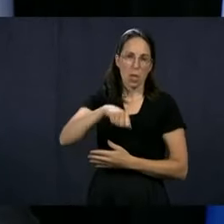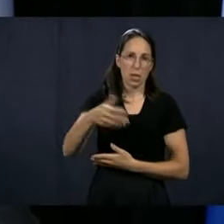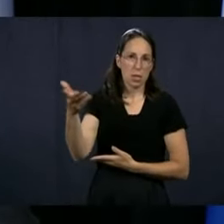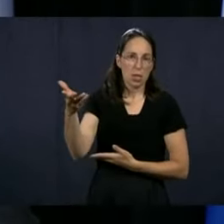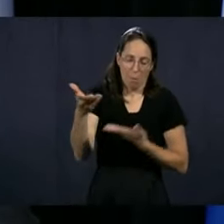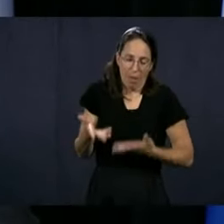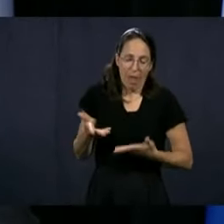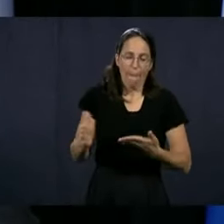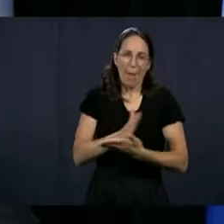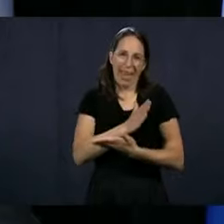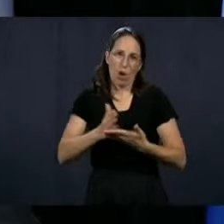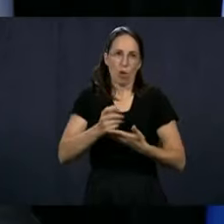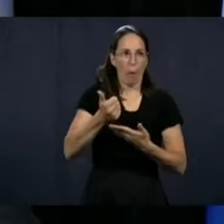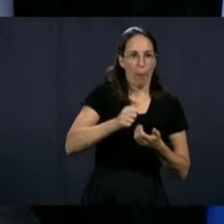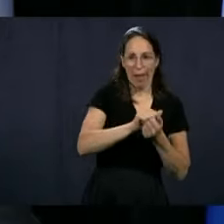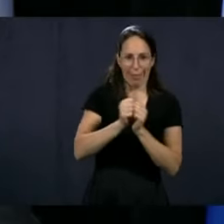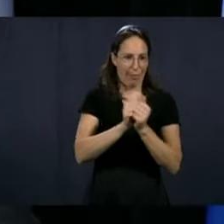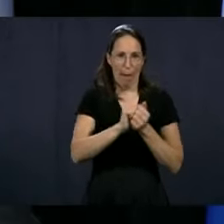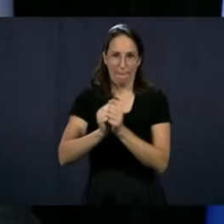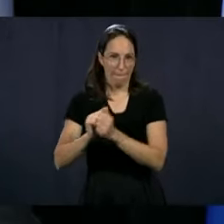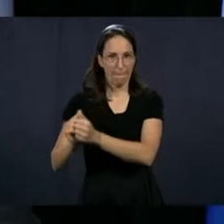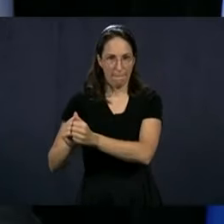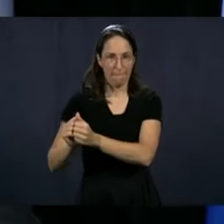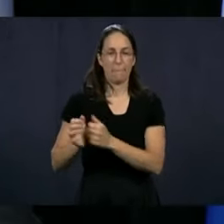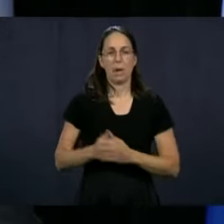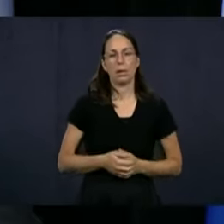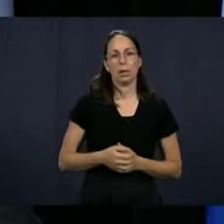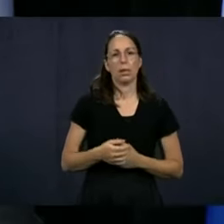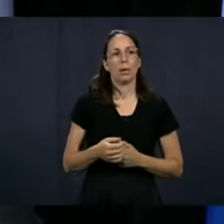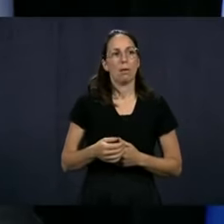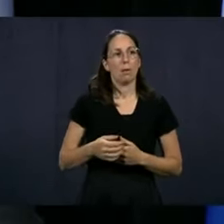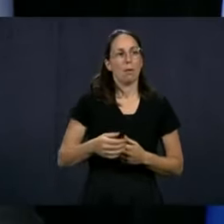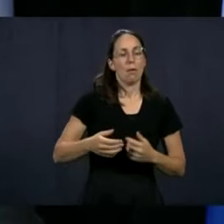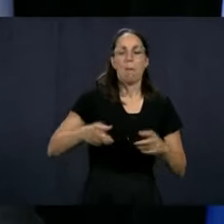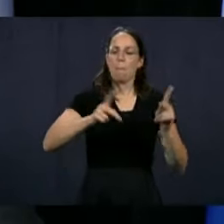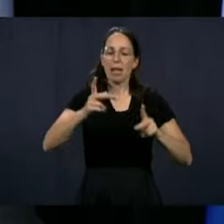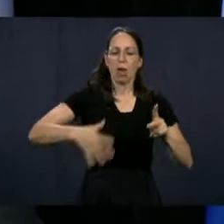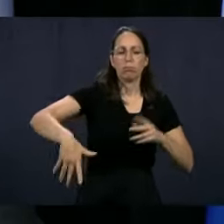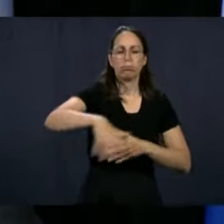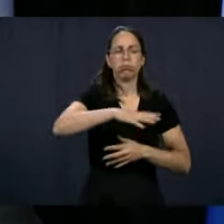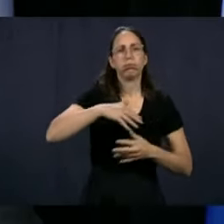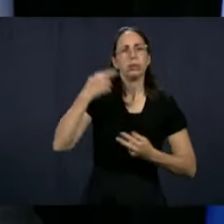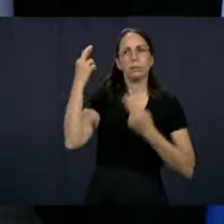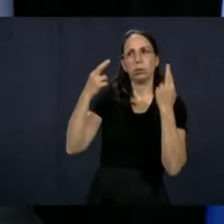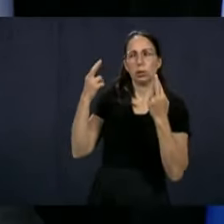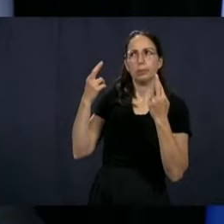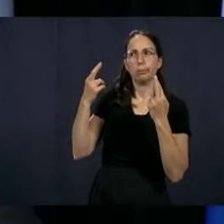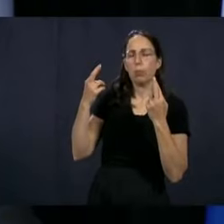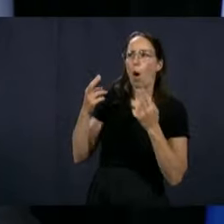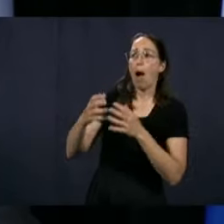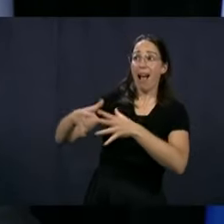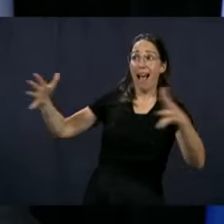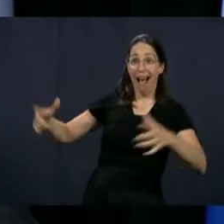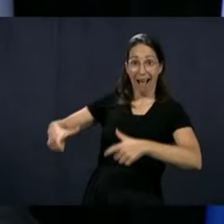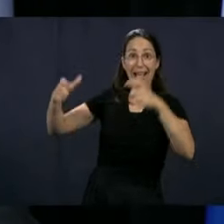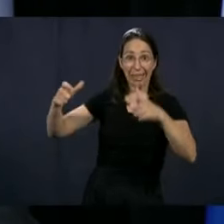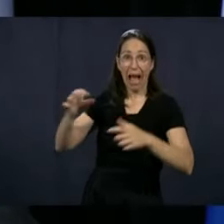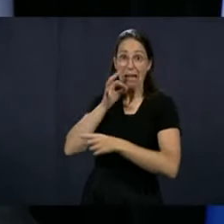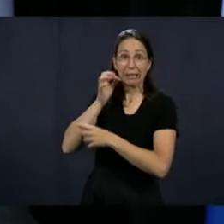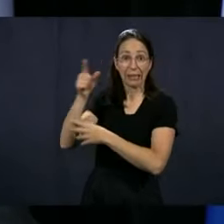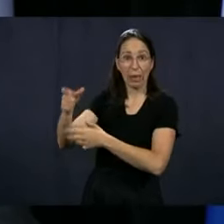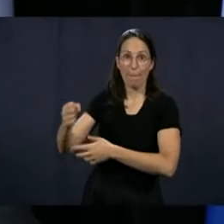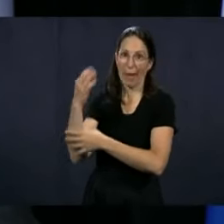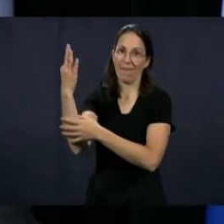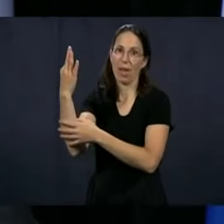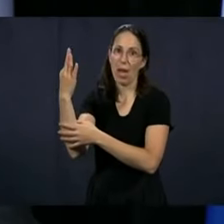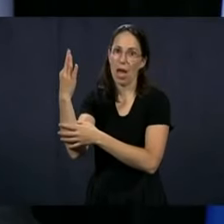We are in a transition period. We all agree that even the big residences or